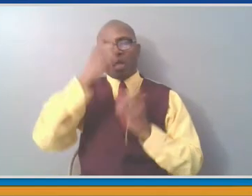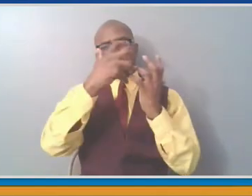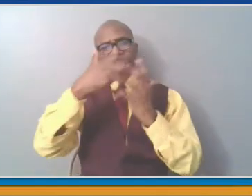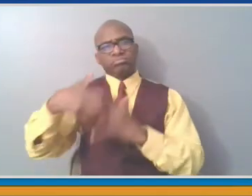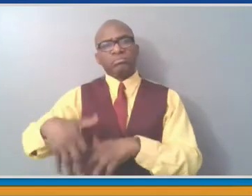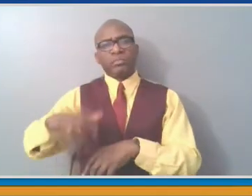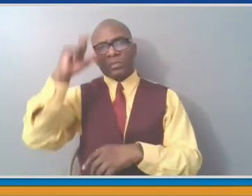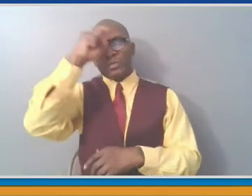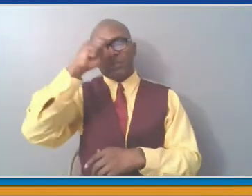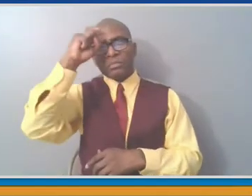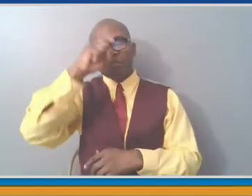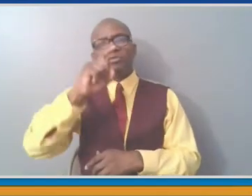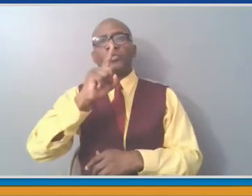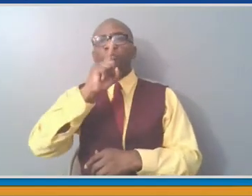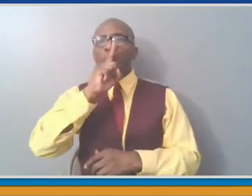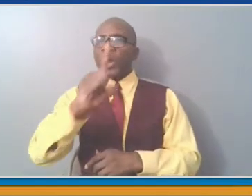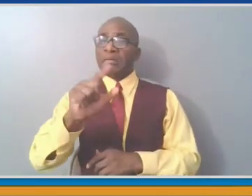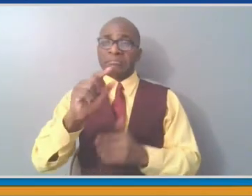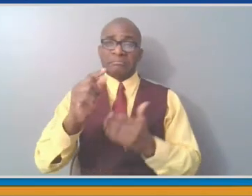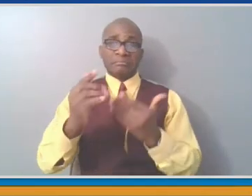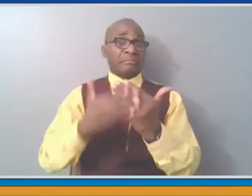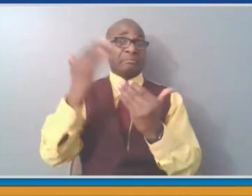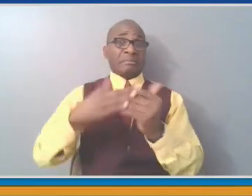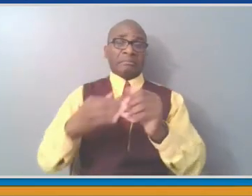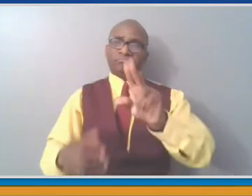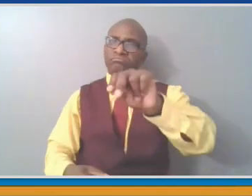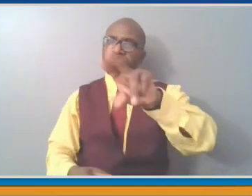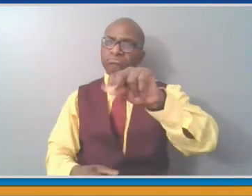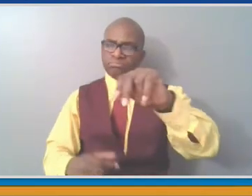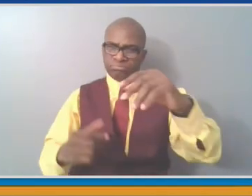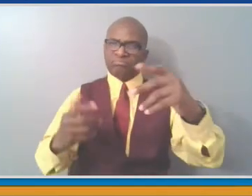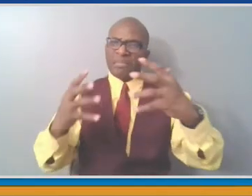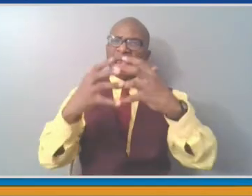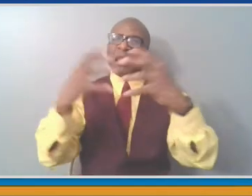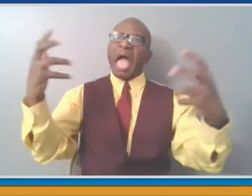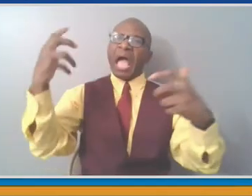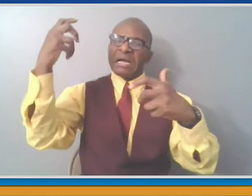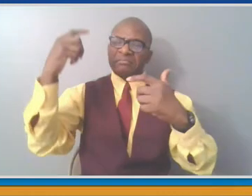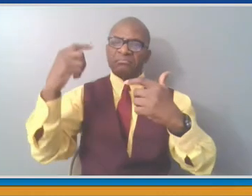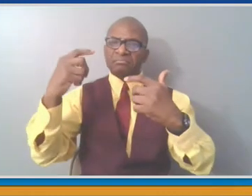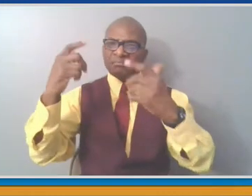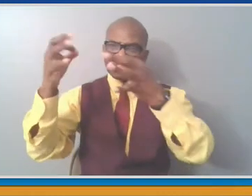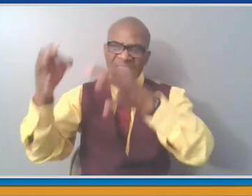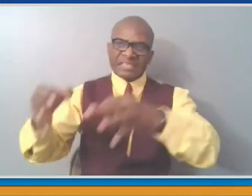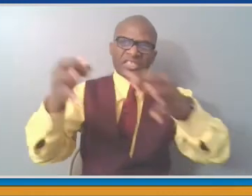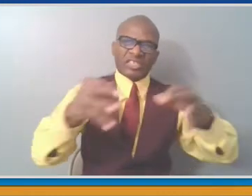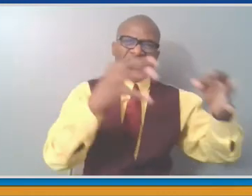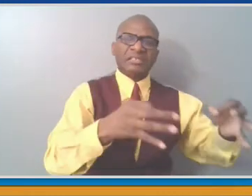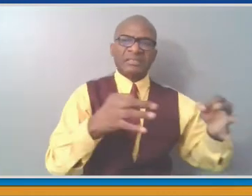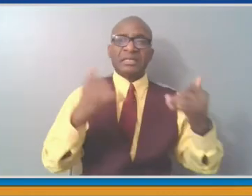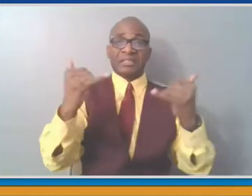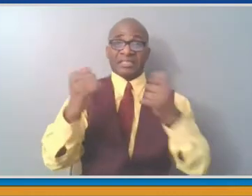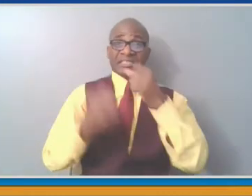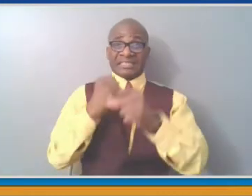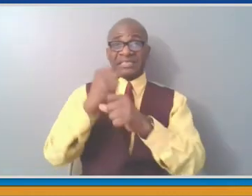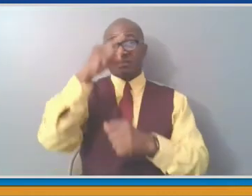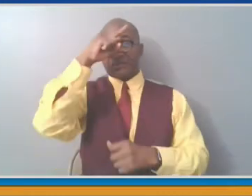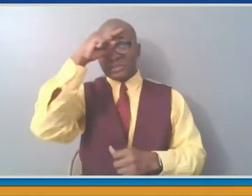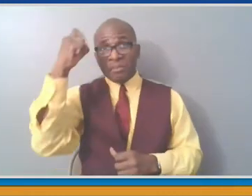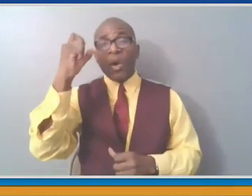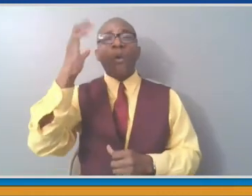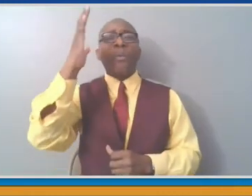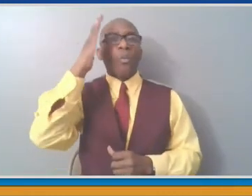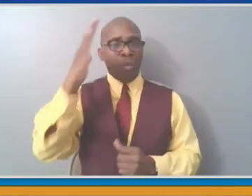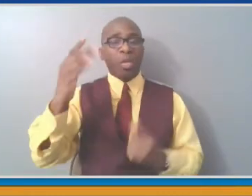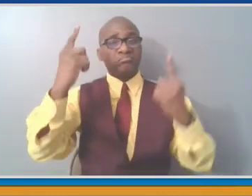We think we found the right balance. We did last year. We hope that'll be true this year. And so that's the announcements in terms of opening our pools, our